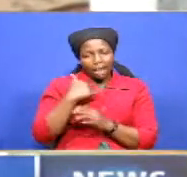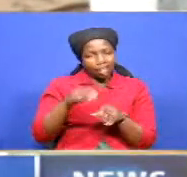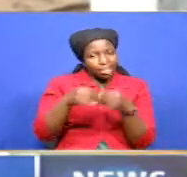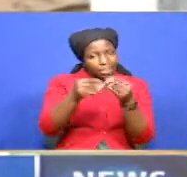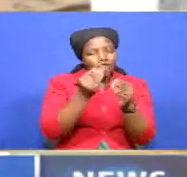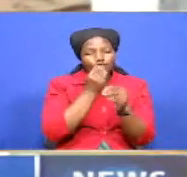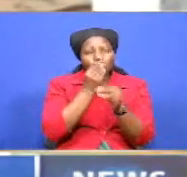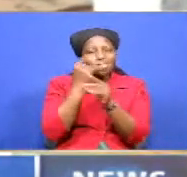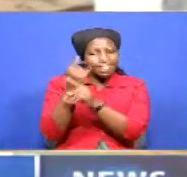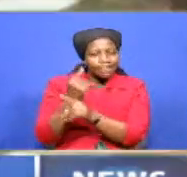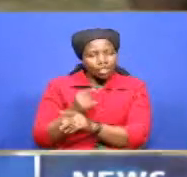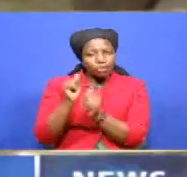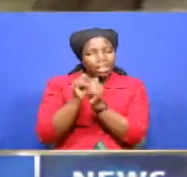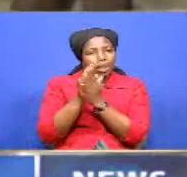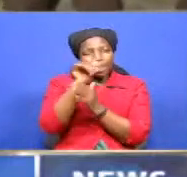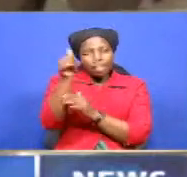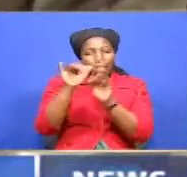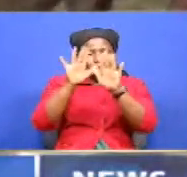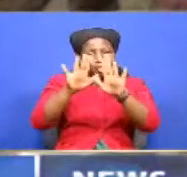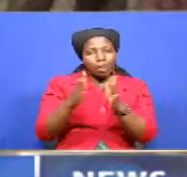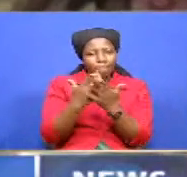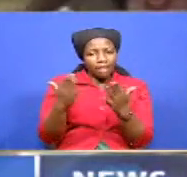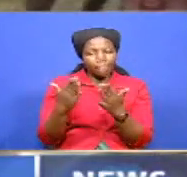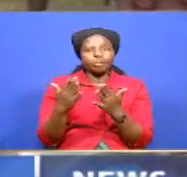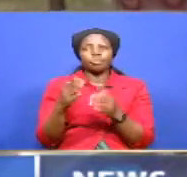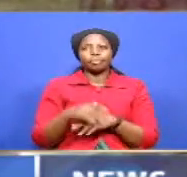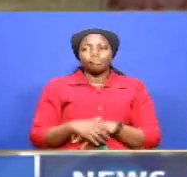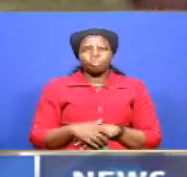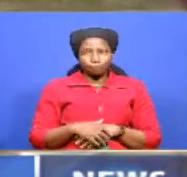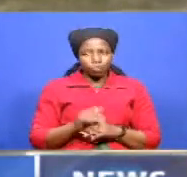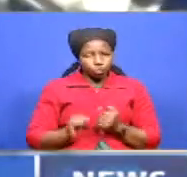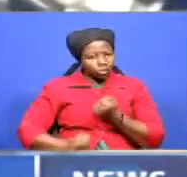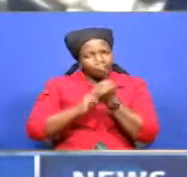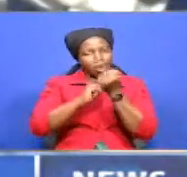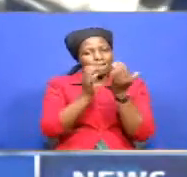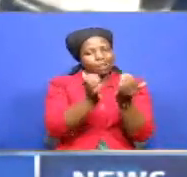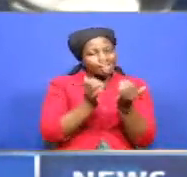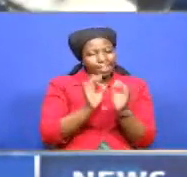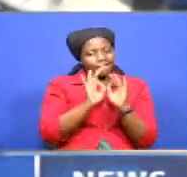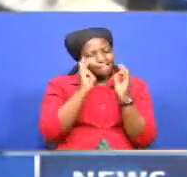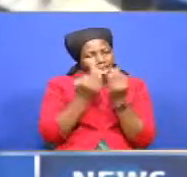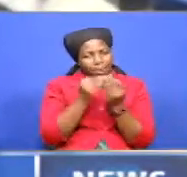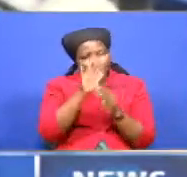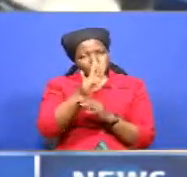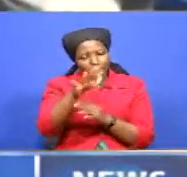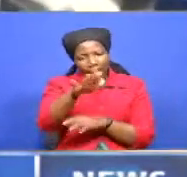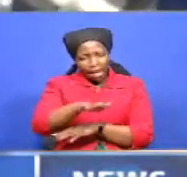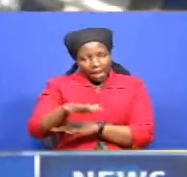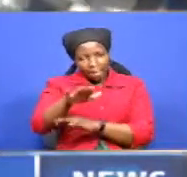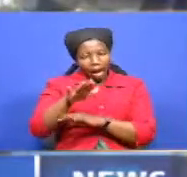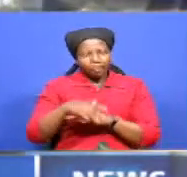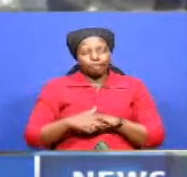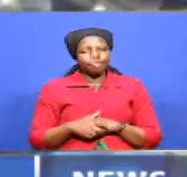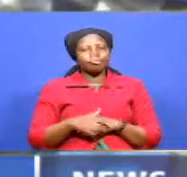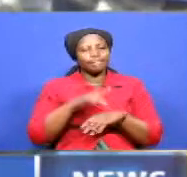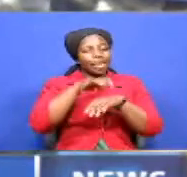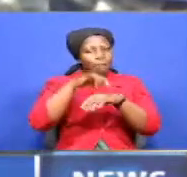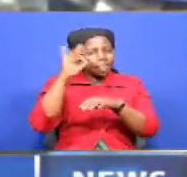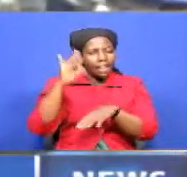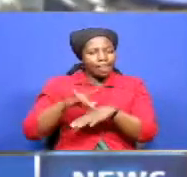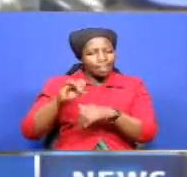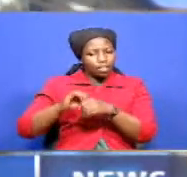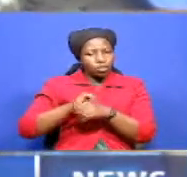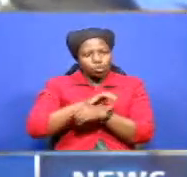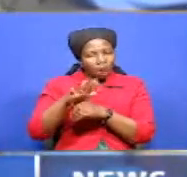other essential items alongside cash tokens to support needy families in her constituency as the effects of the